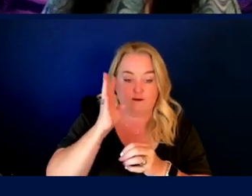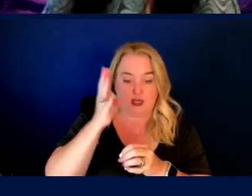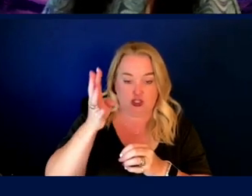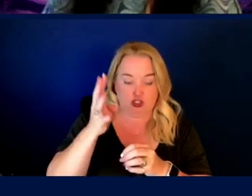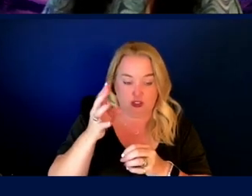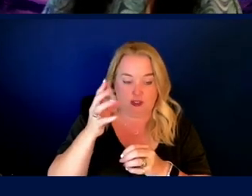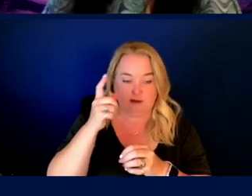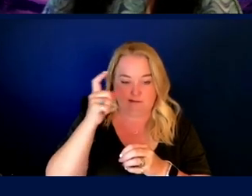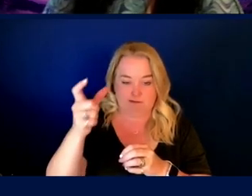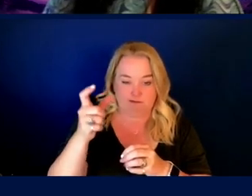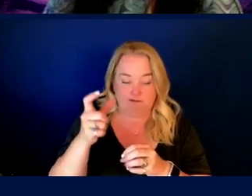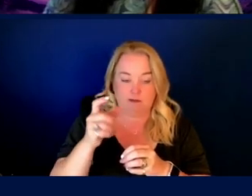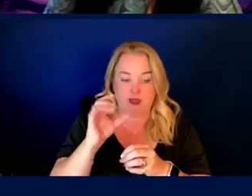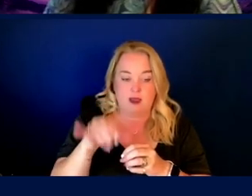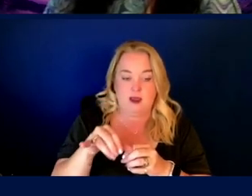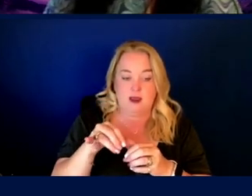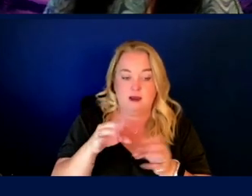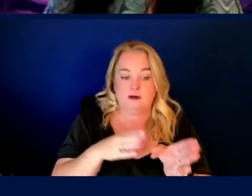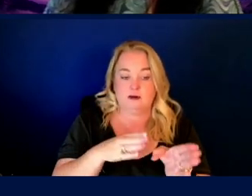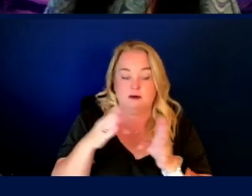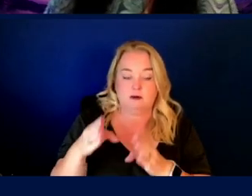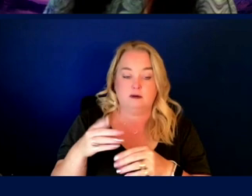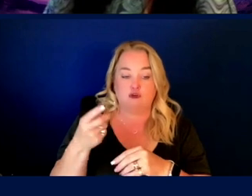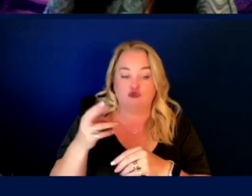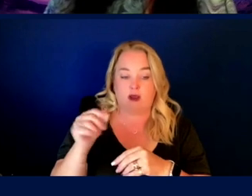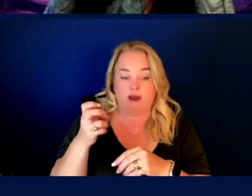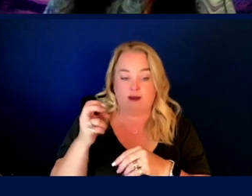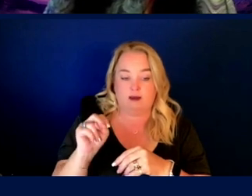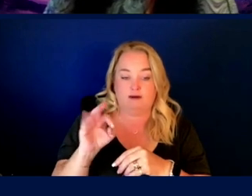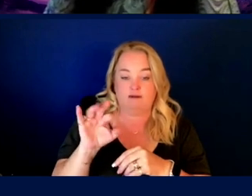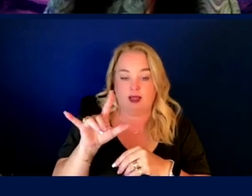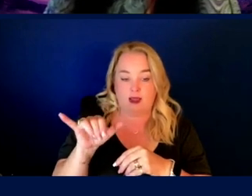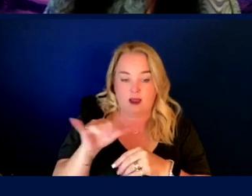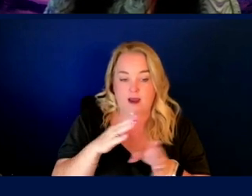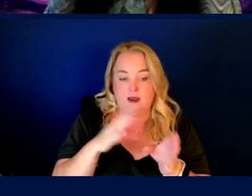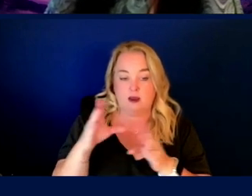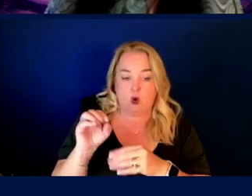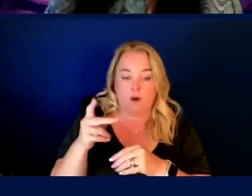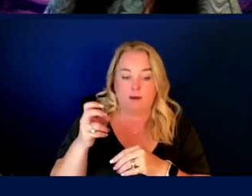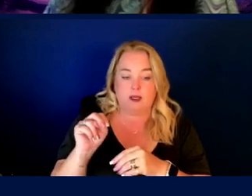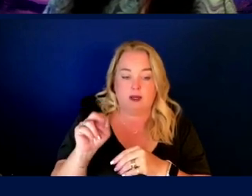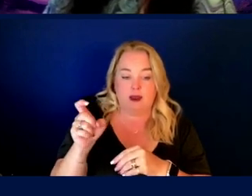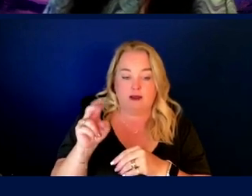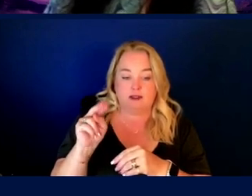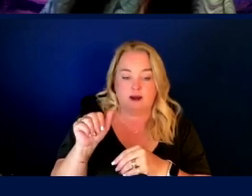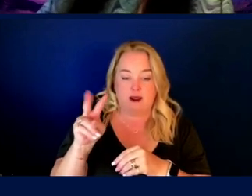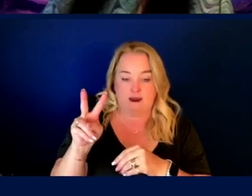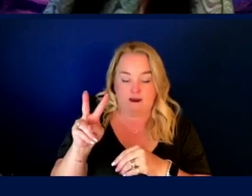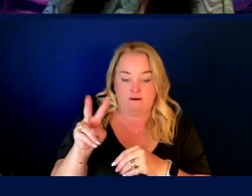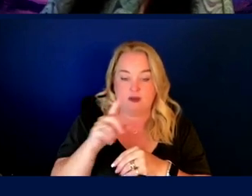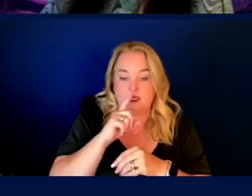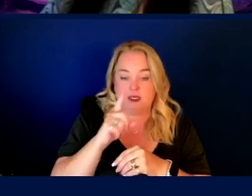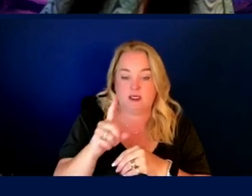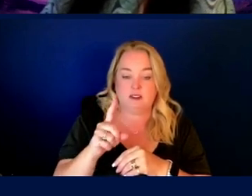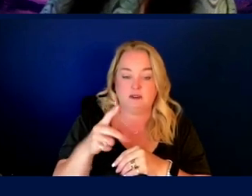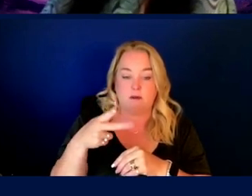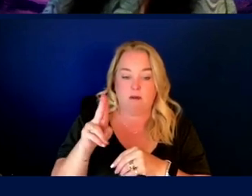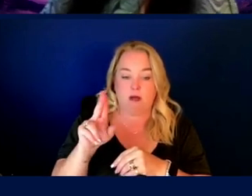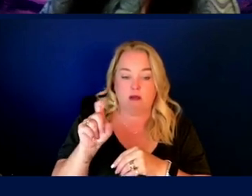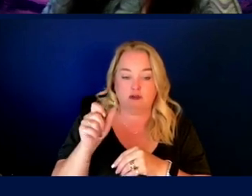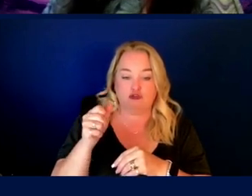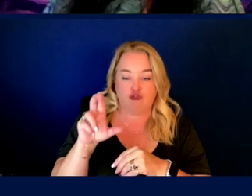excavation and construction autonomy in the lunar surface, the dragonfly mission, as well as open XNAV and XNAV stands for pulsar based autonomous